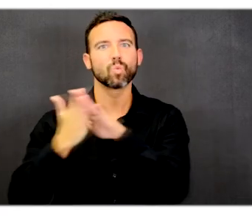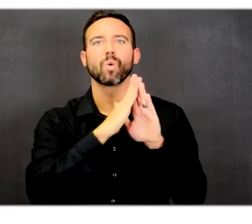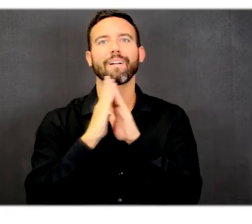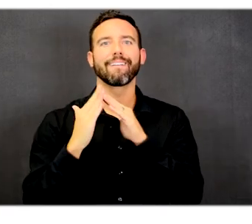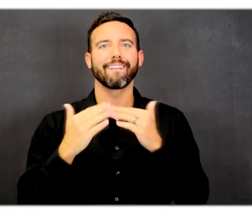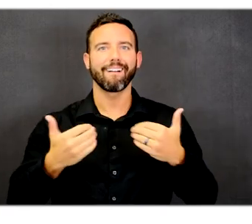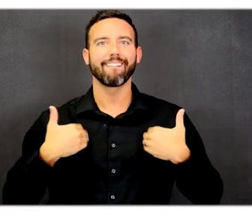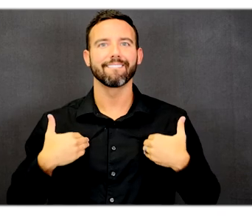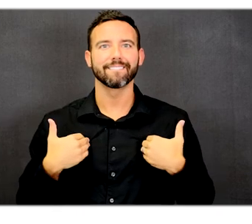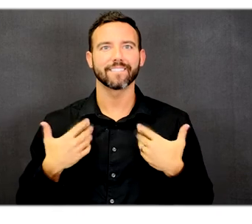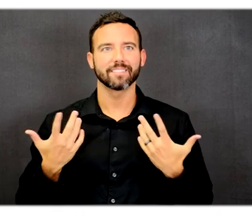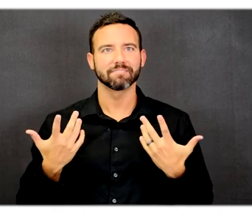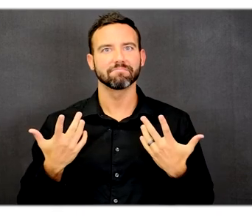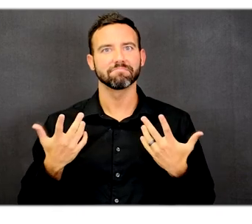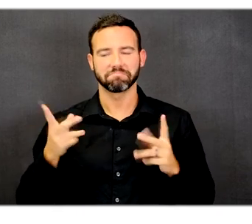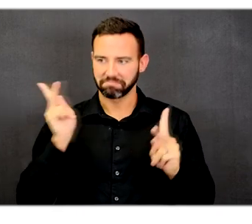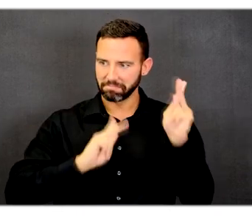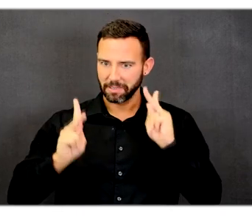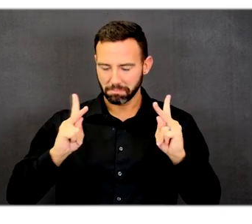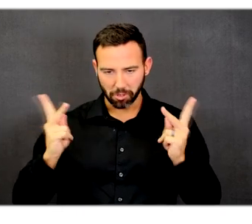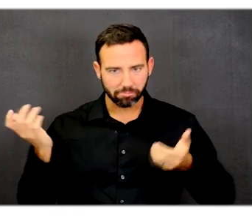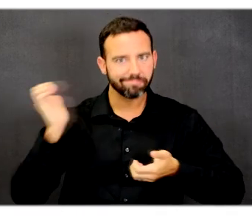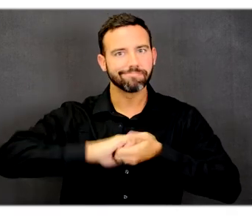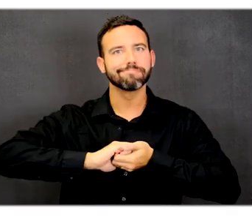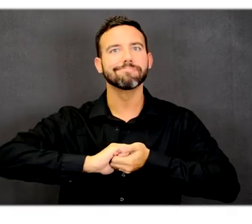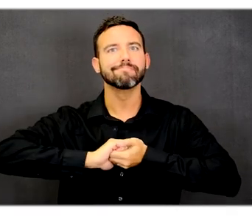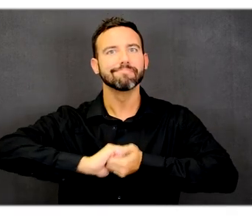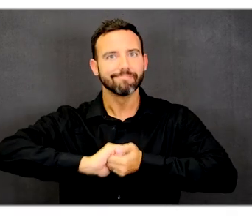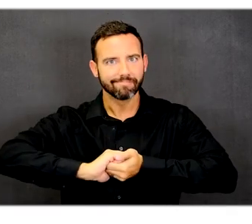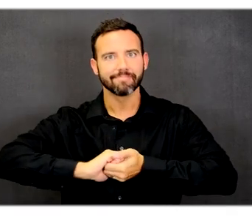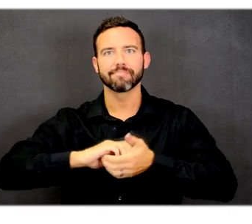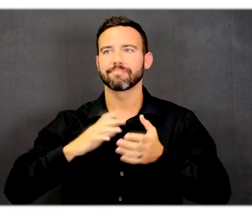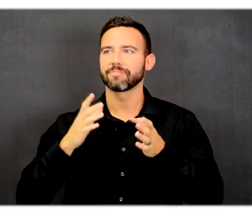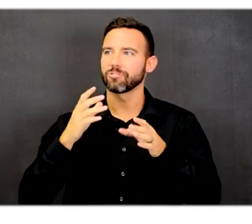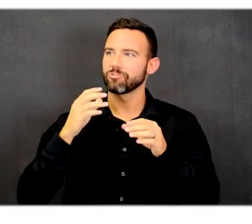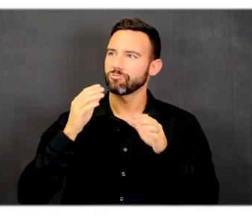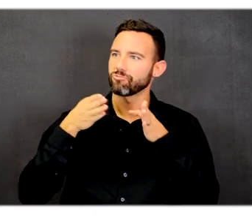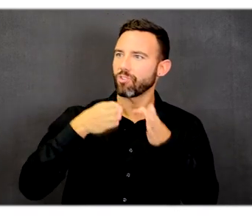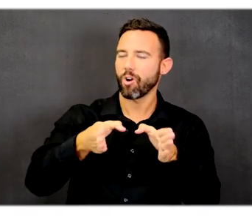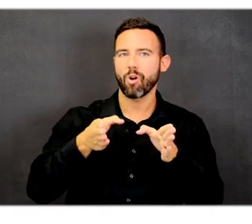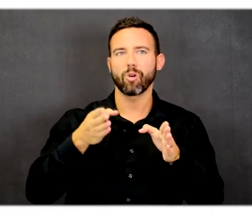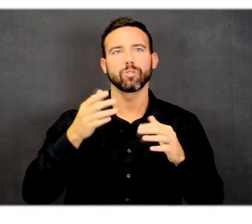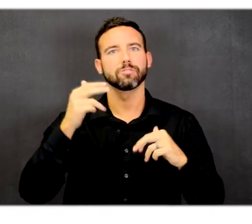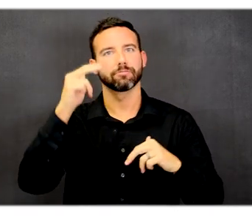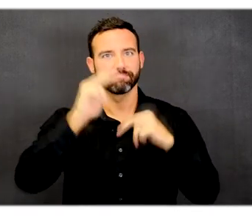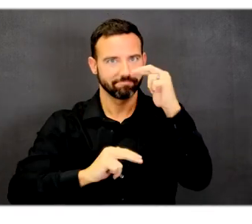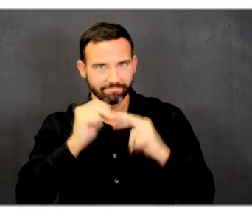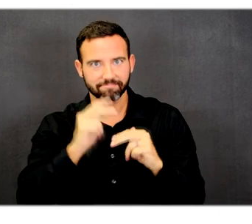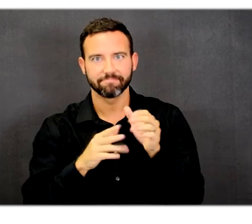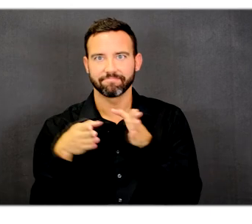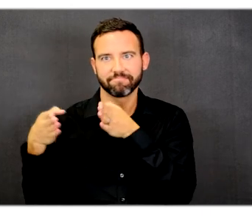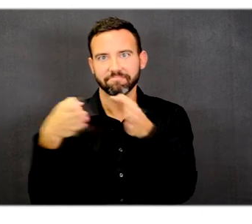and design roads that keep the people of Texas moving. This is TxDOT.